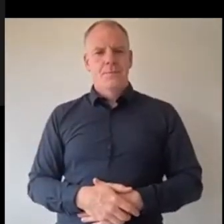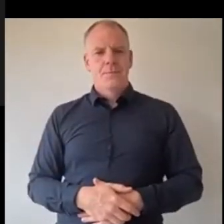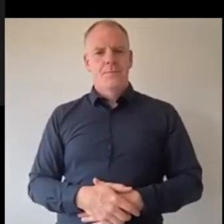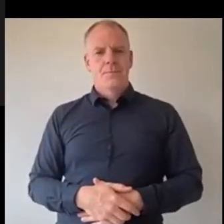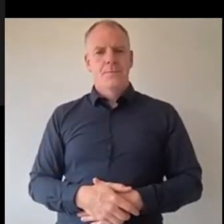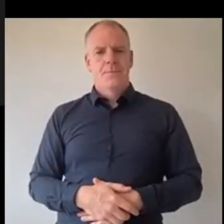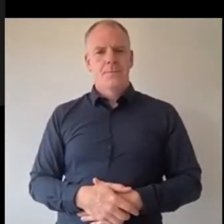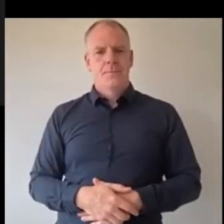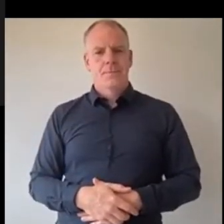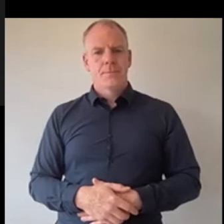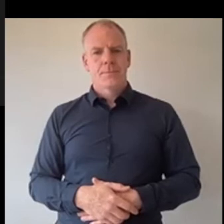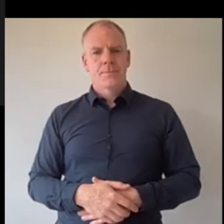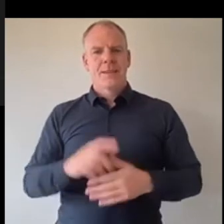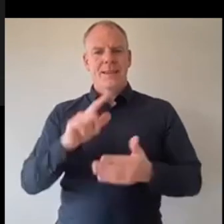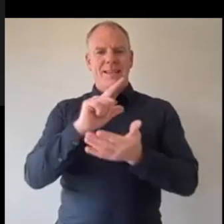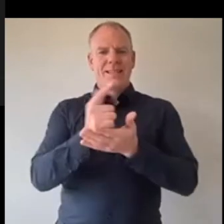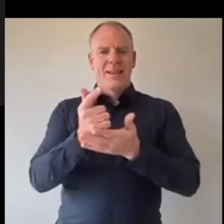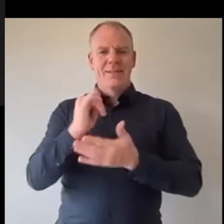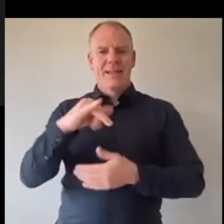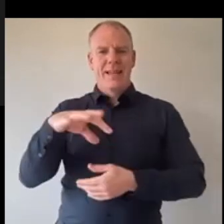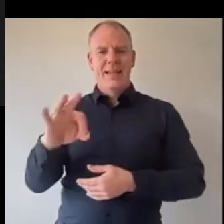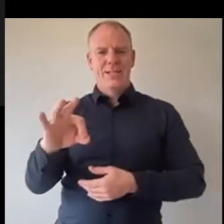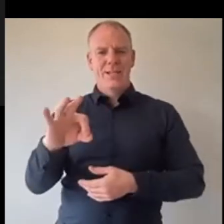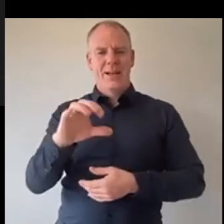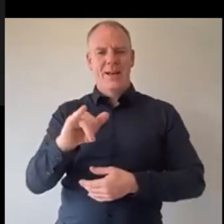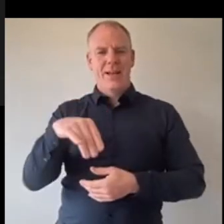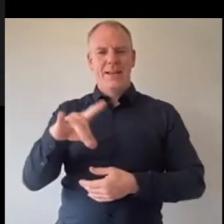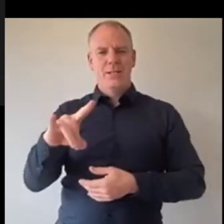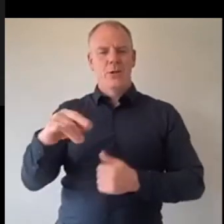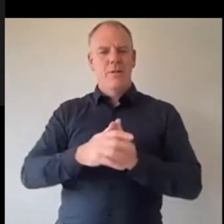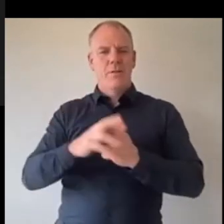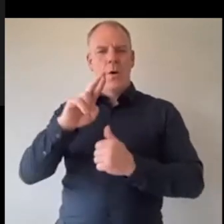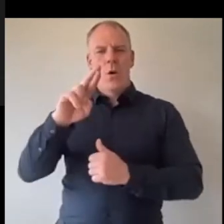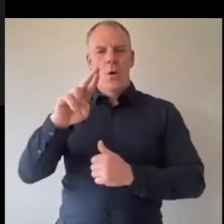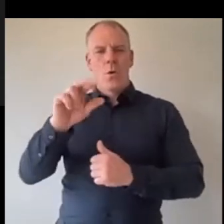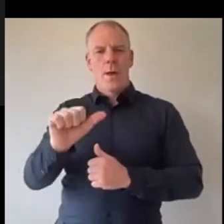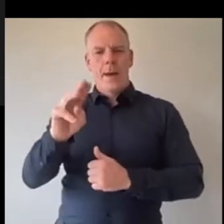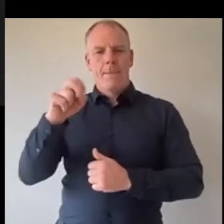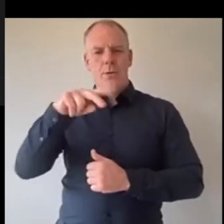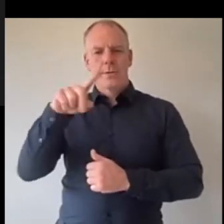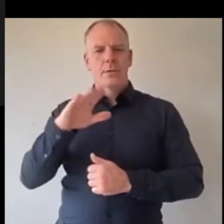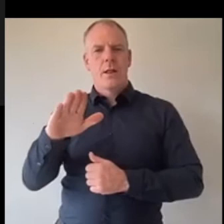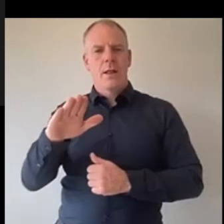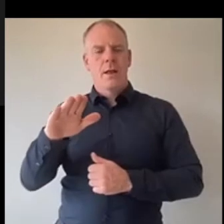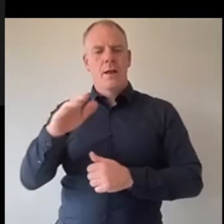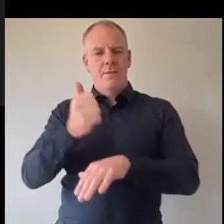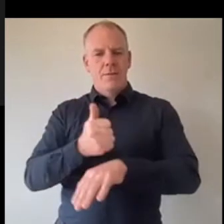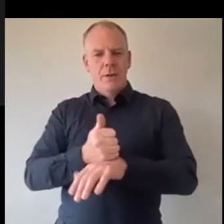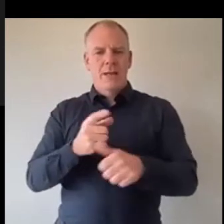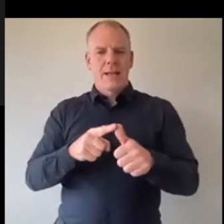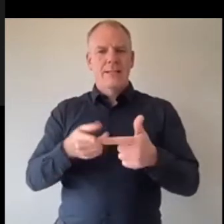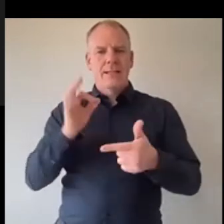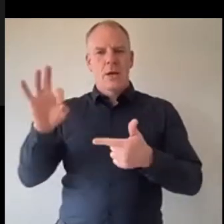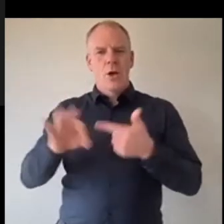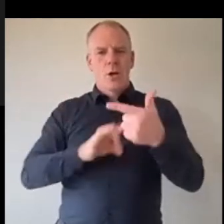cut 17 inches off my hair for the um Rapunzel Foundation and I done a GoFundMe for the Laura Lynn which